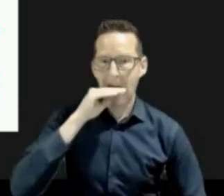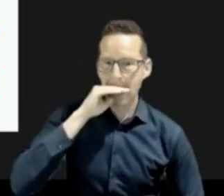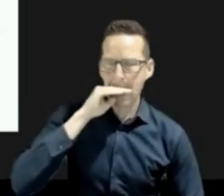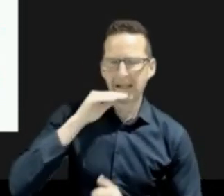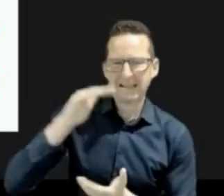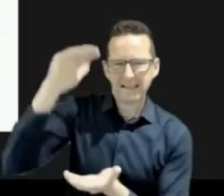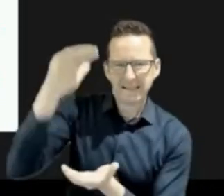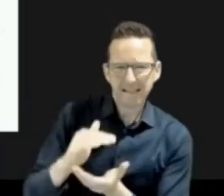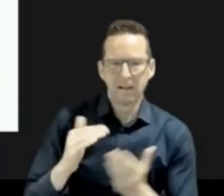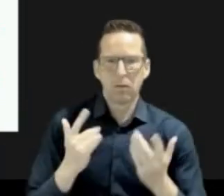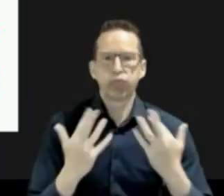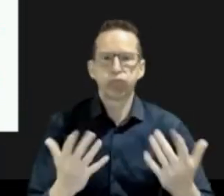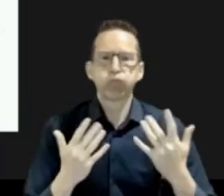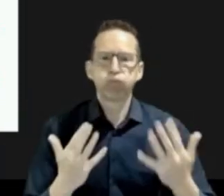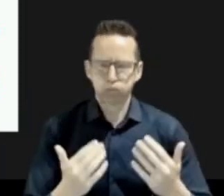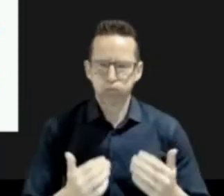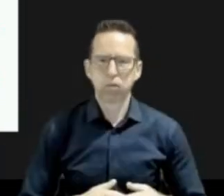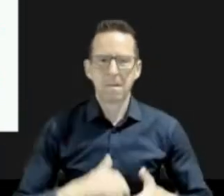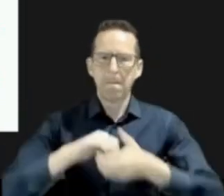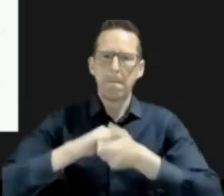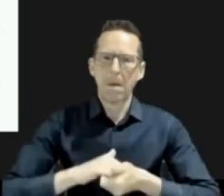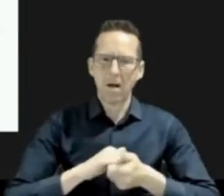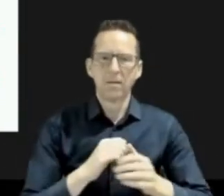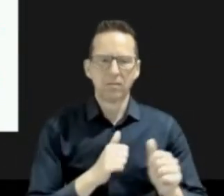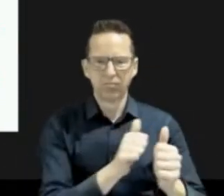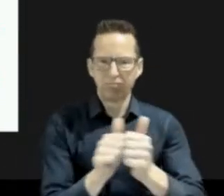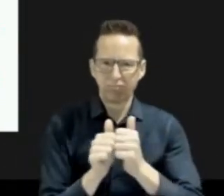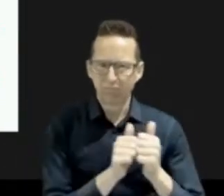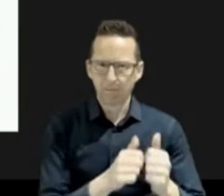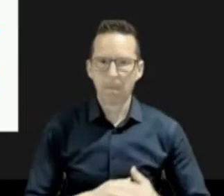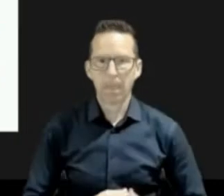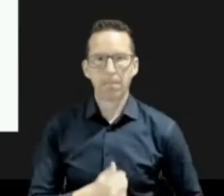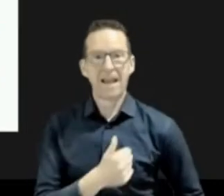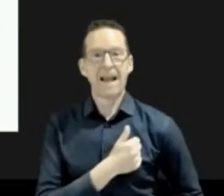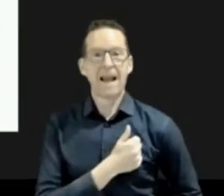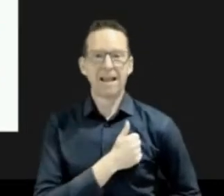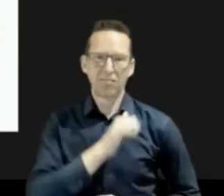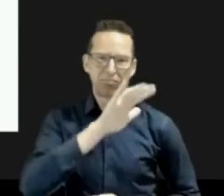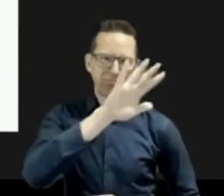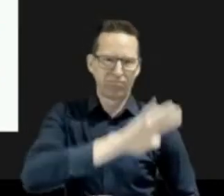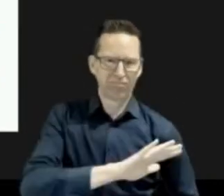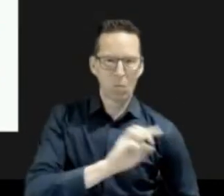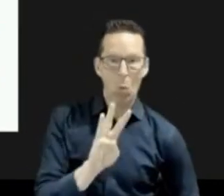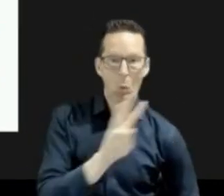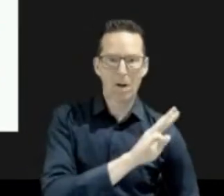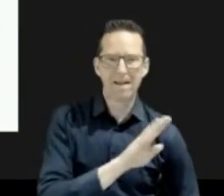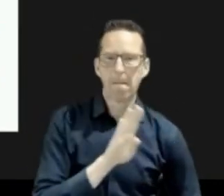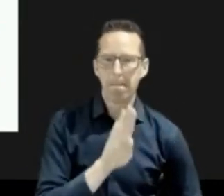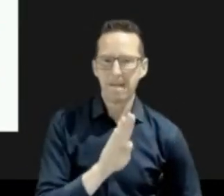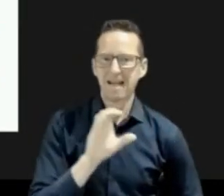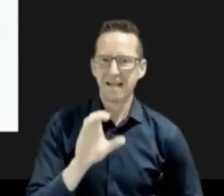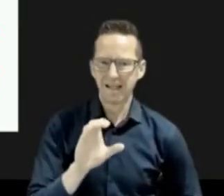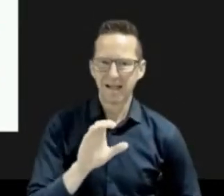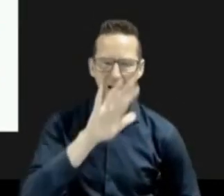British Columbia and the Yukon are located along Canada's West Coast. This is where several hazards culminated in July and